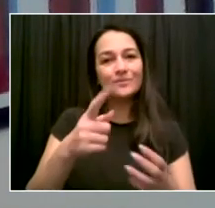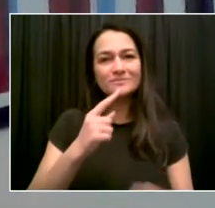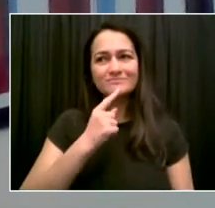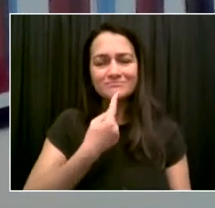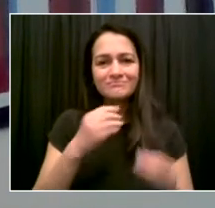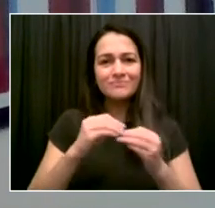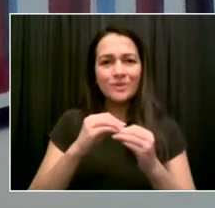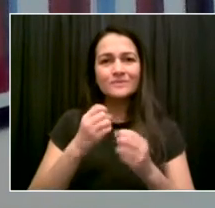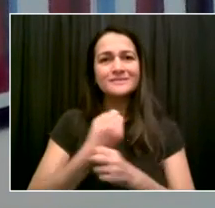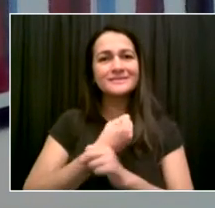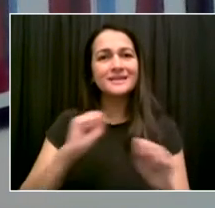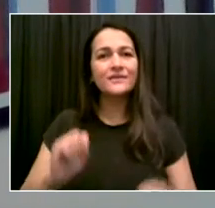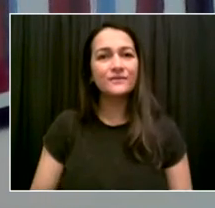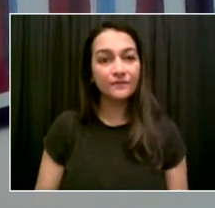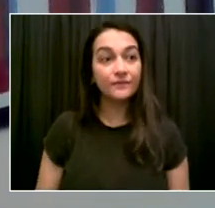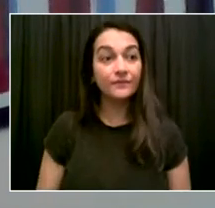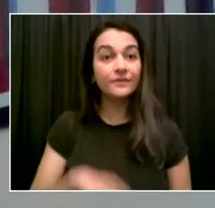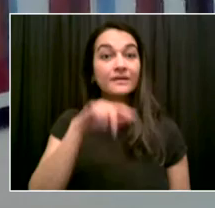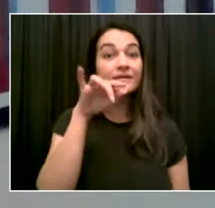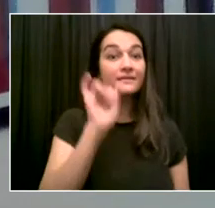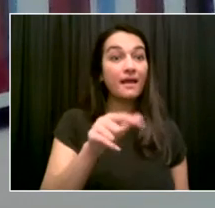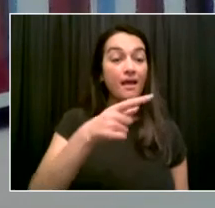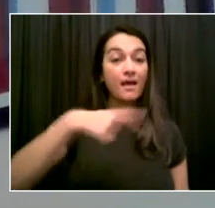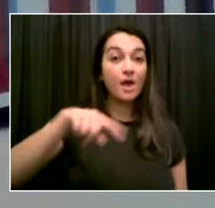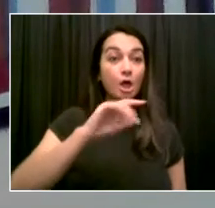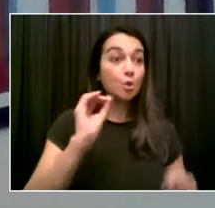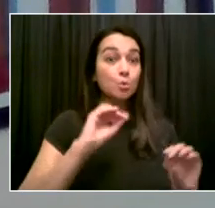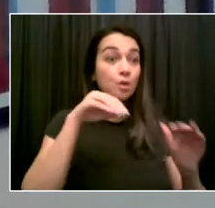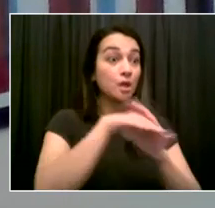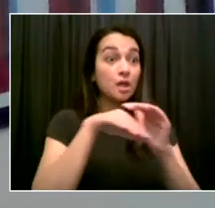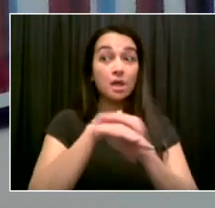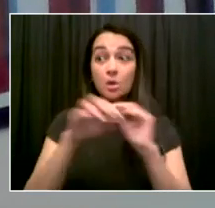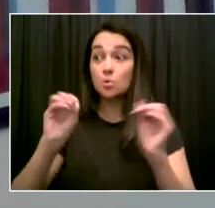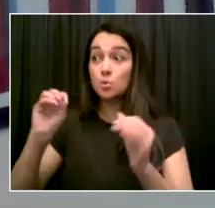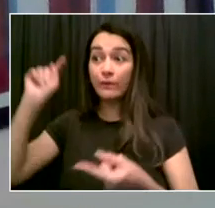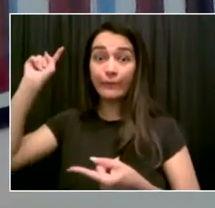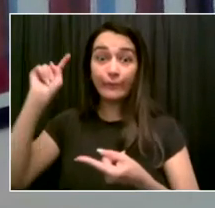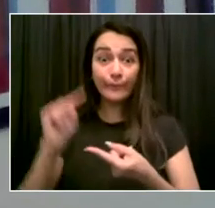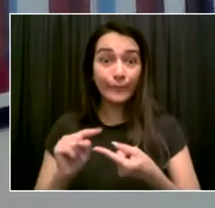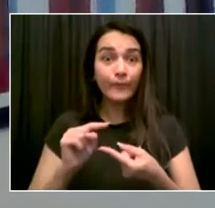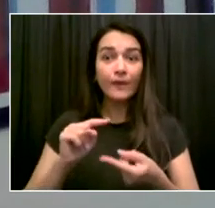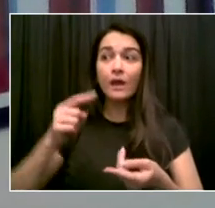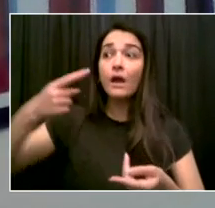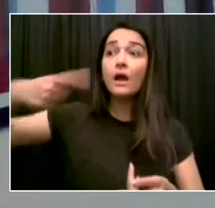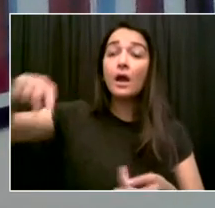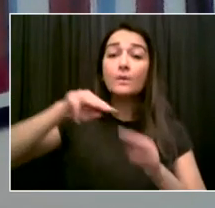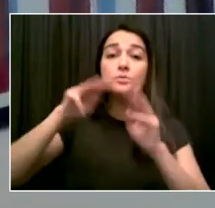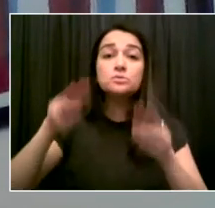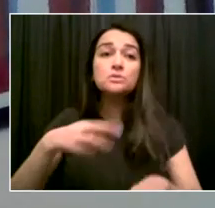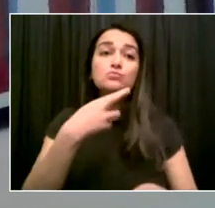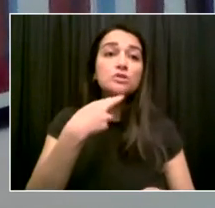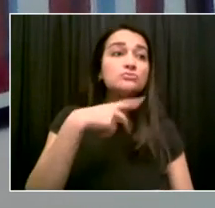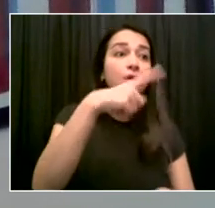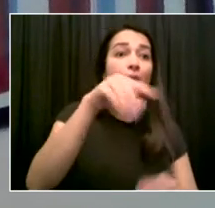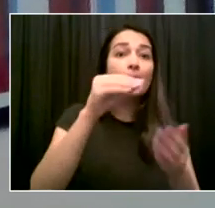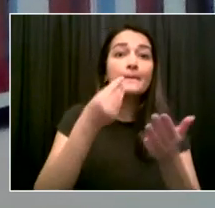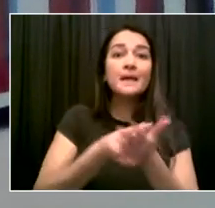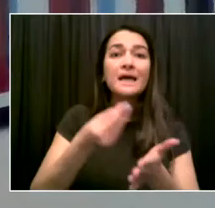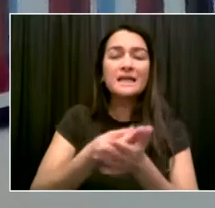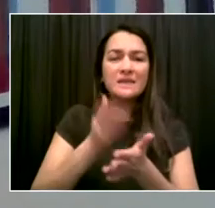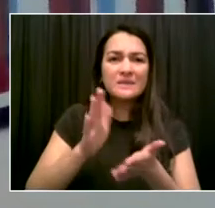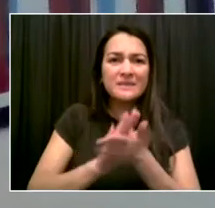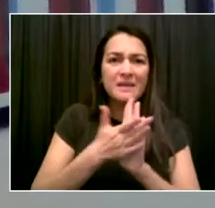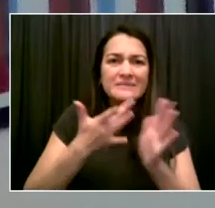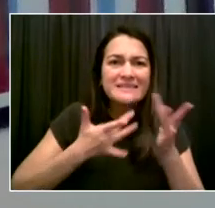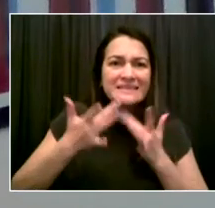We don't have another year to vaccinate the rest of the city. We have to move much more quickly. And I really am optimistic that this will be